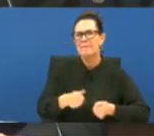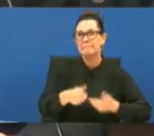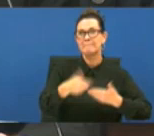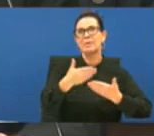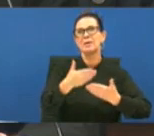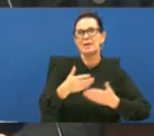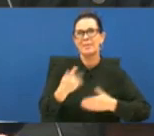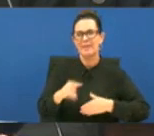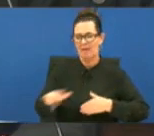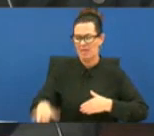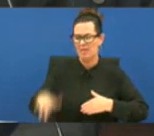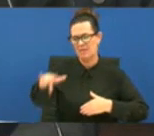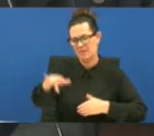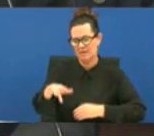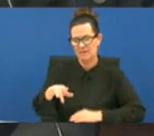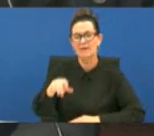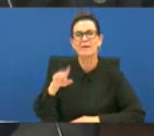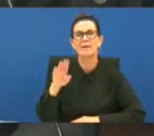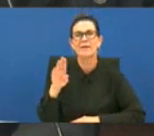button um